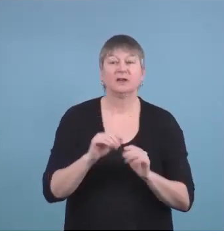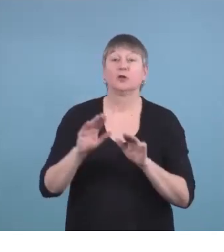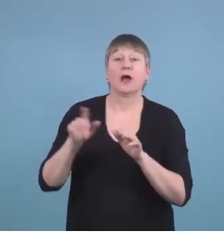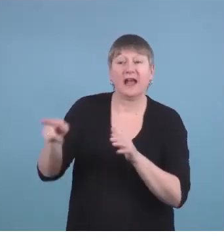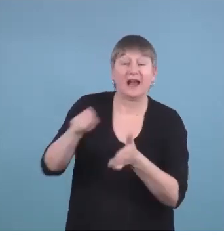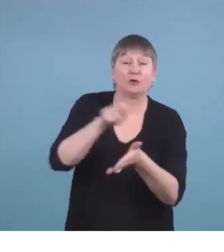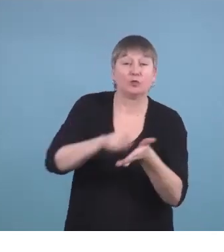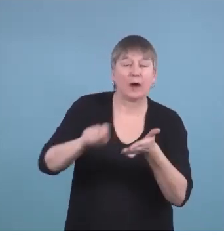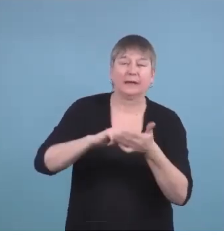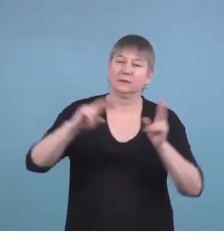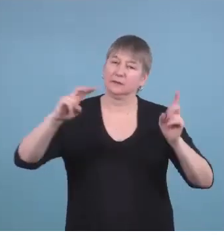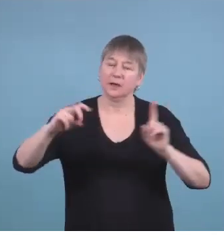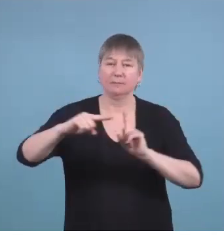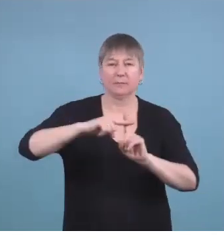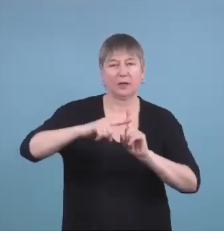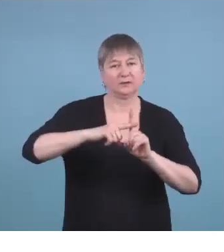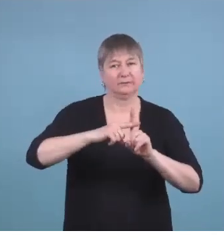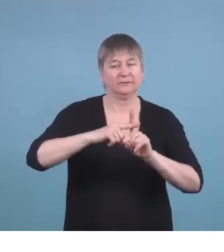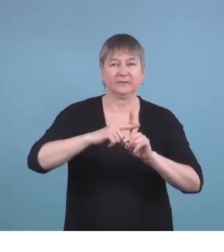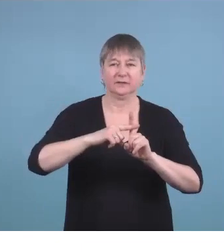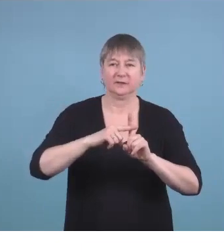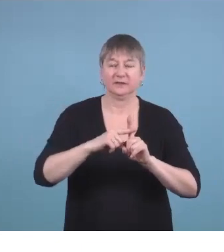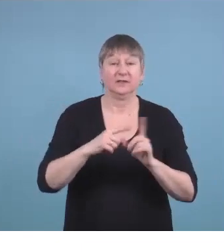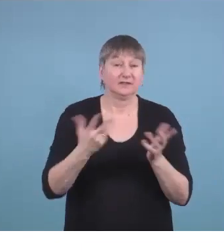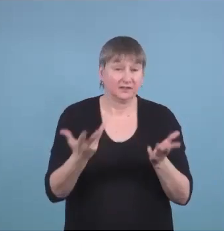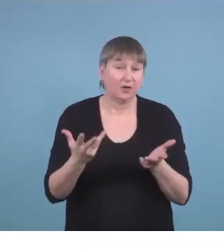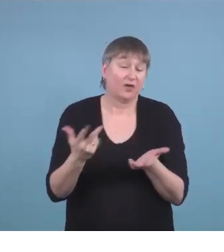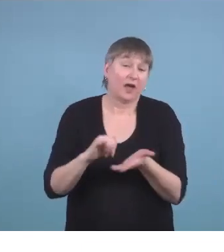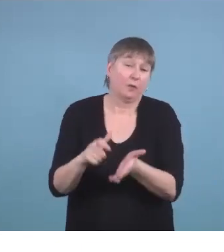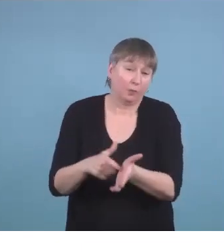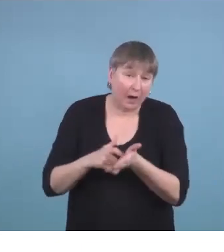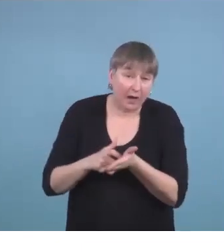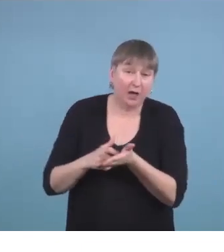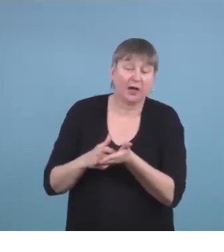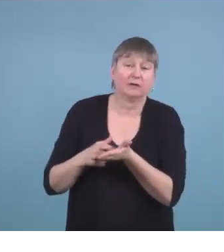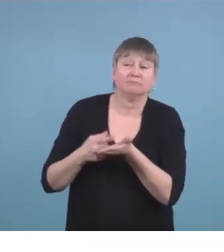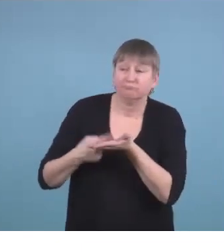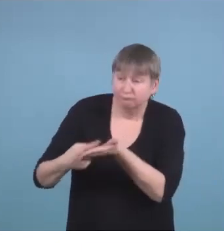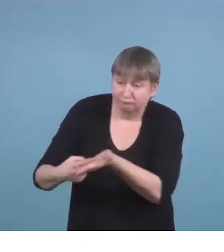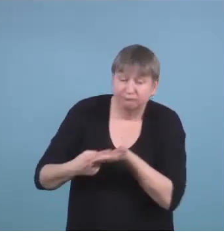ways requires a few conversations ahead of time.